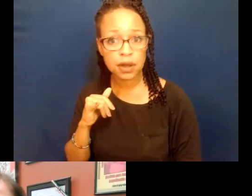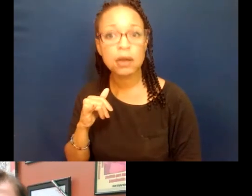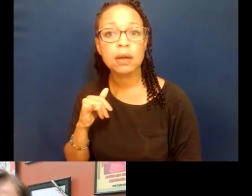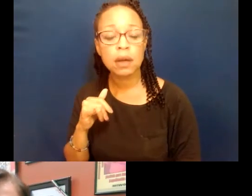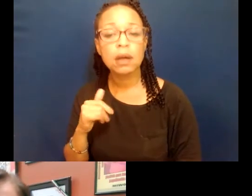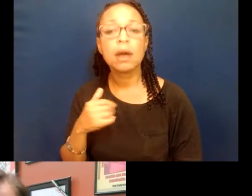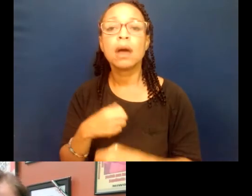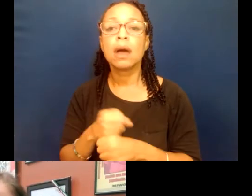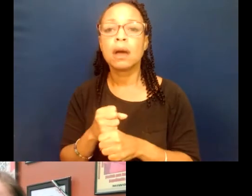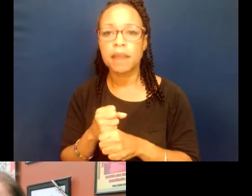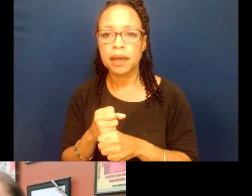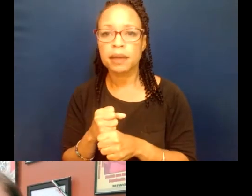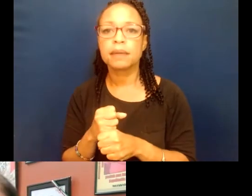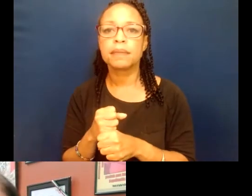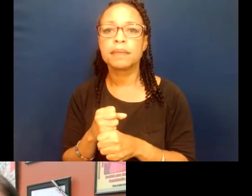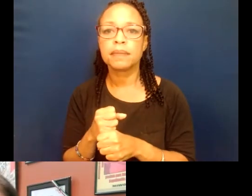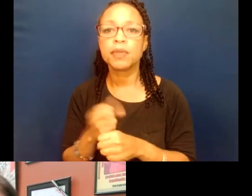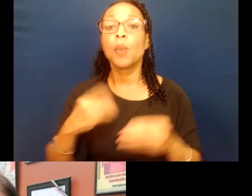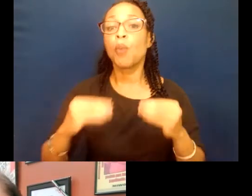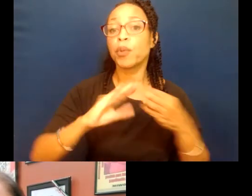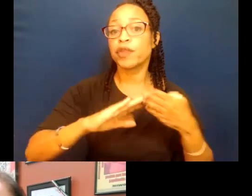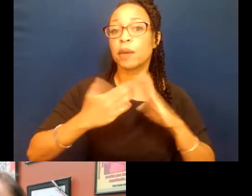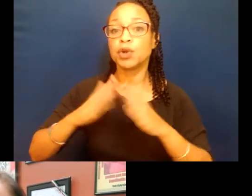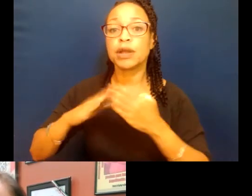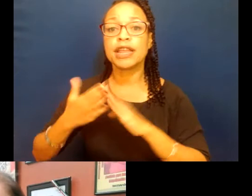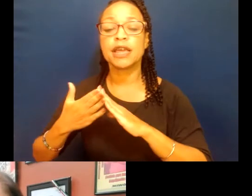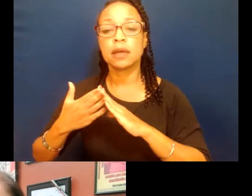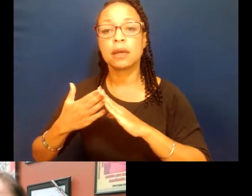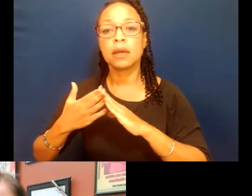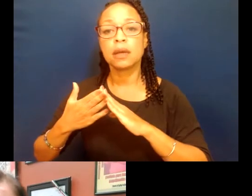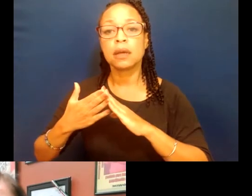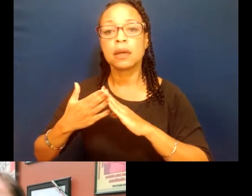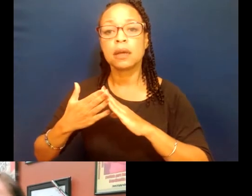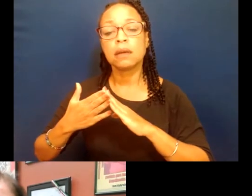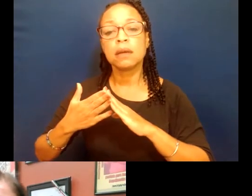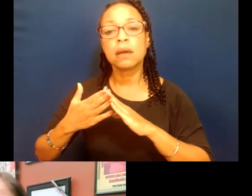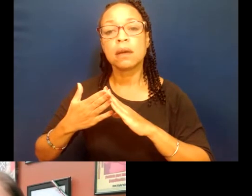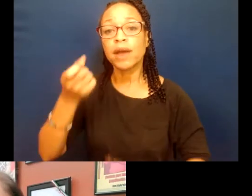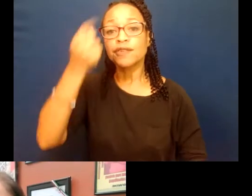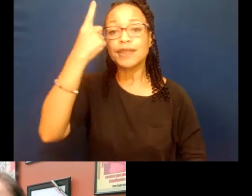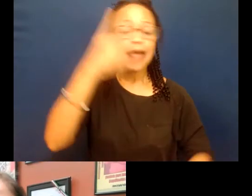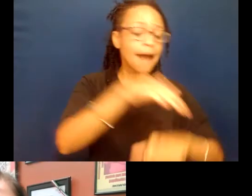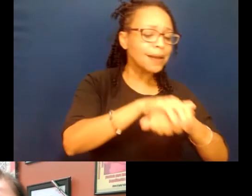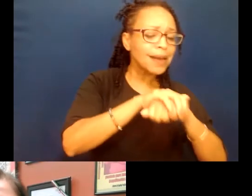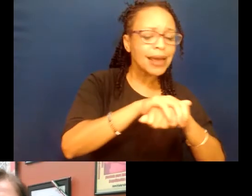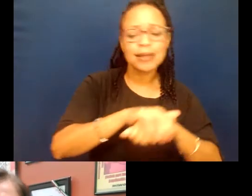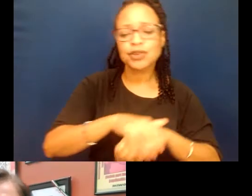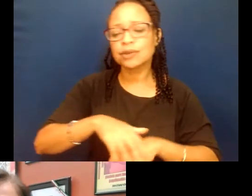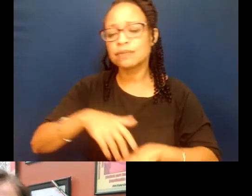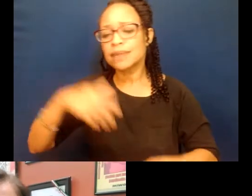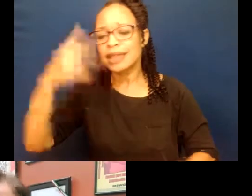inroads with the Latino community? Number one, that people need to understand we live in English and in Spanish, right?